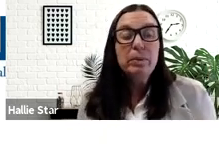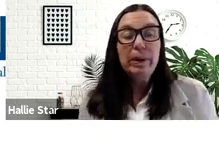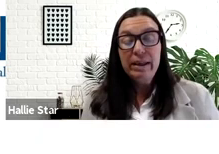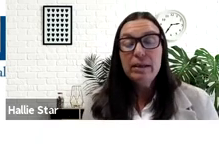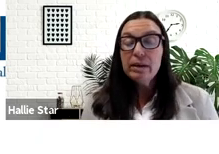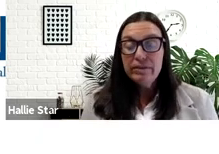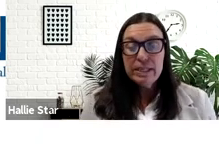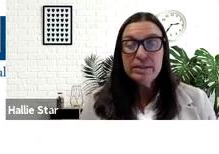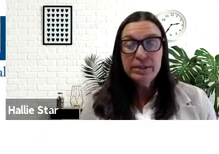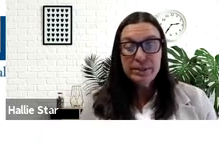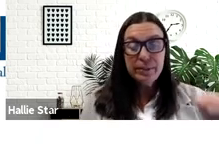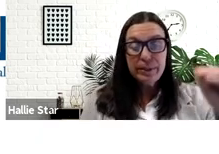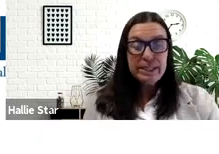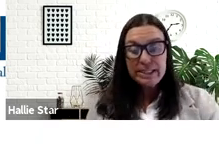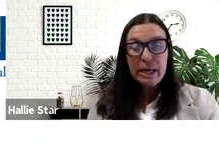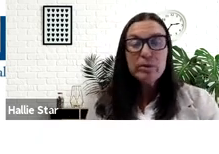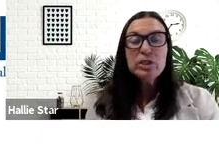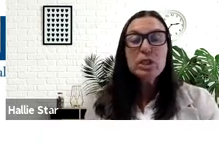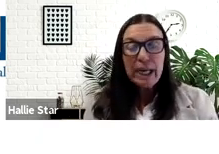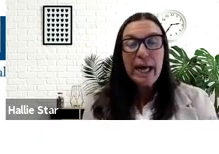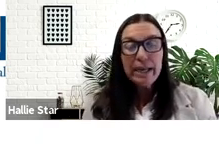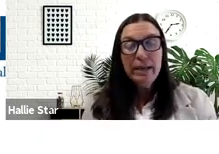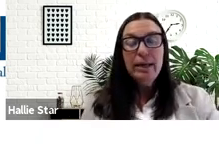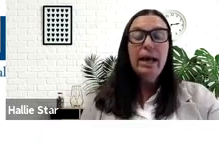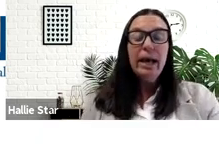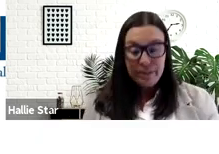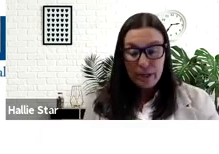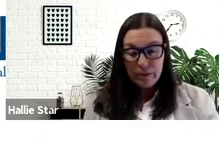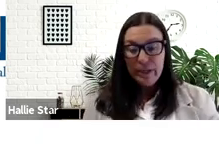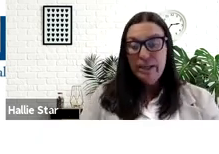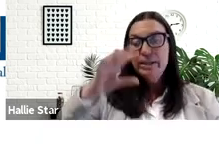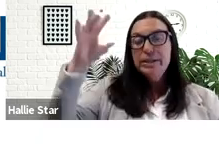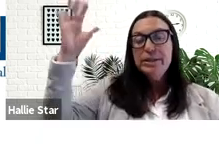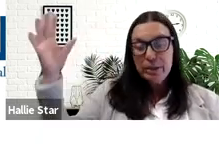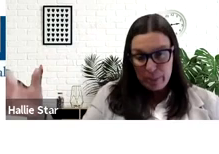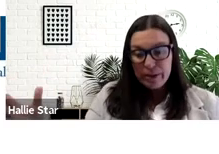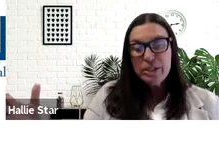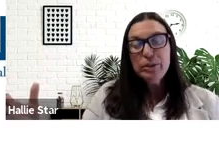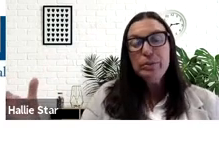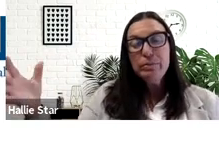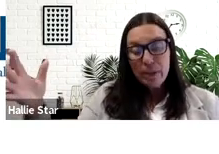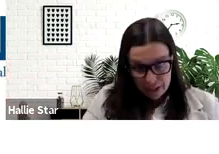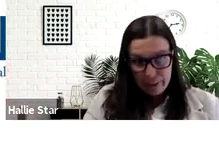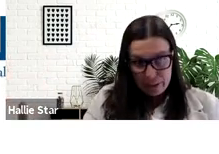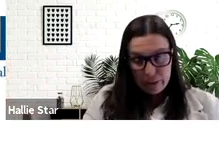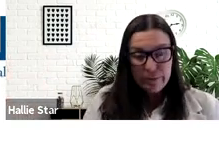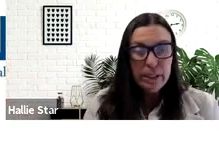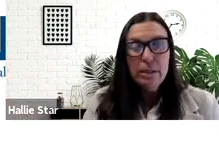more familiar with what ethnography is. So it's helpful to look at ethnography to compare it to